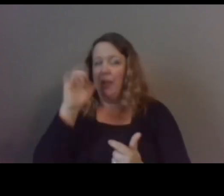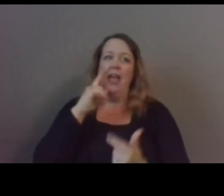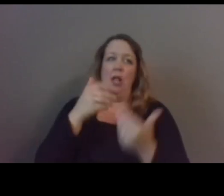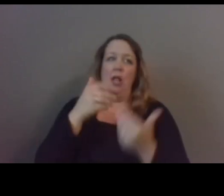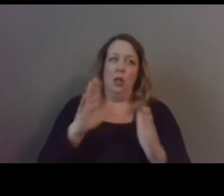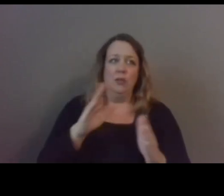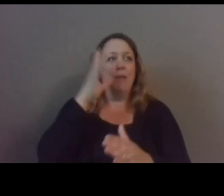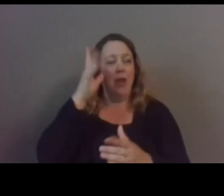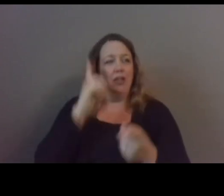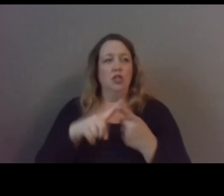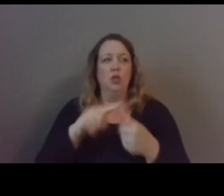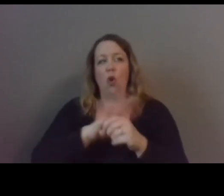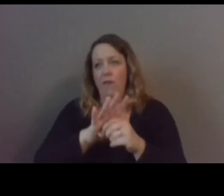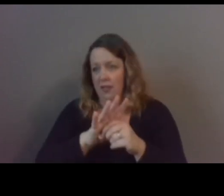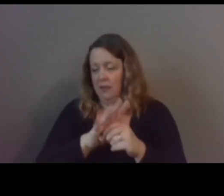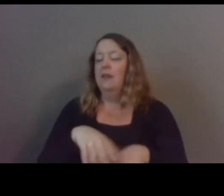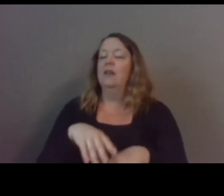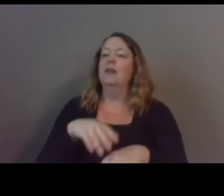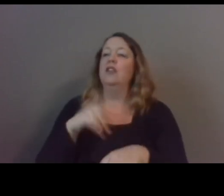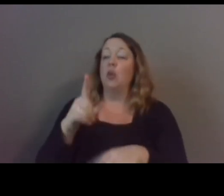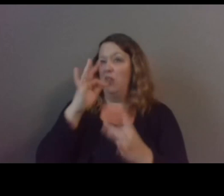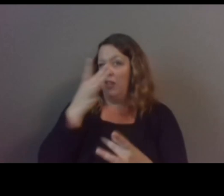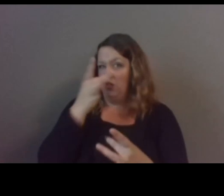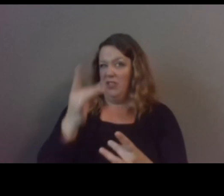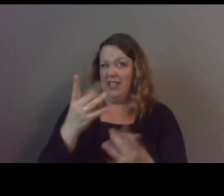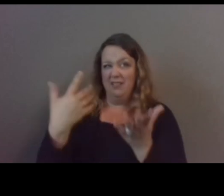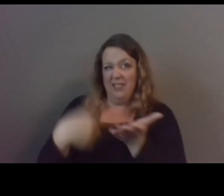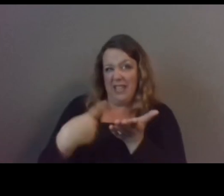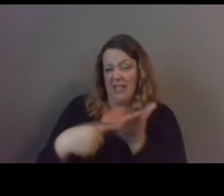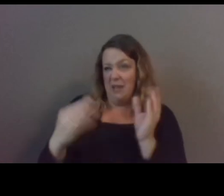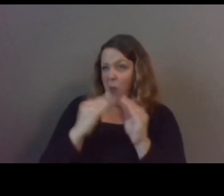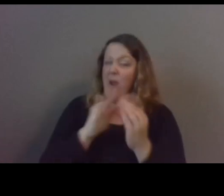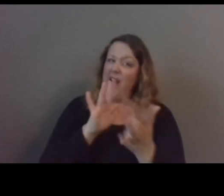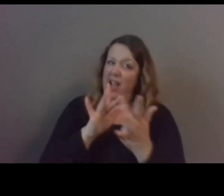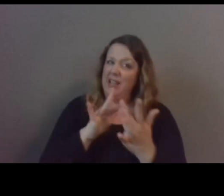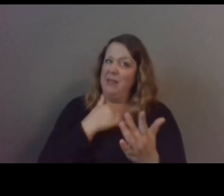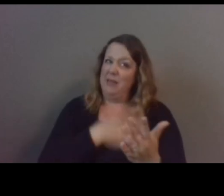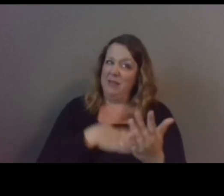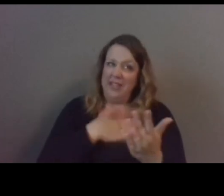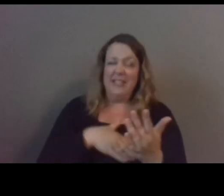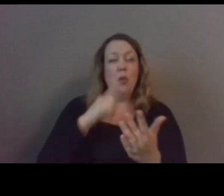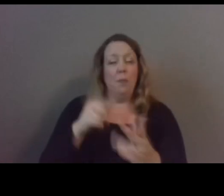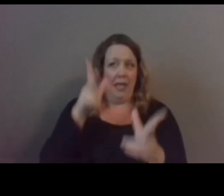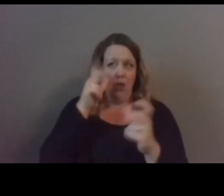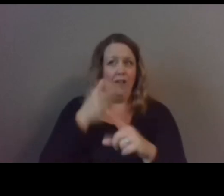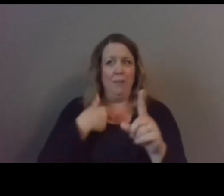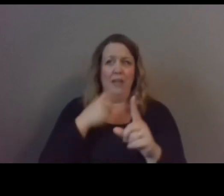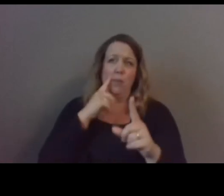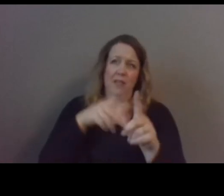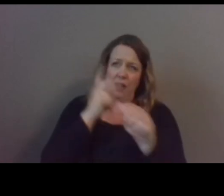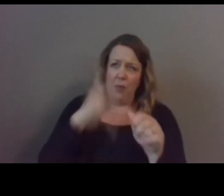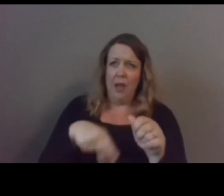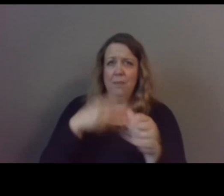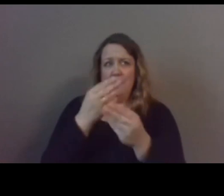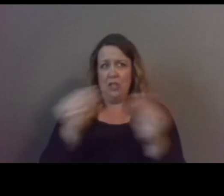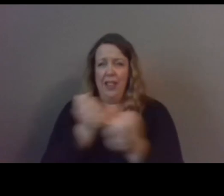kobe 19 if you're interested in talking more please contact me i'll be in touch you'll be hearing from me in general for follow-up materials but